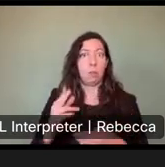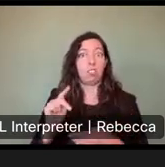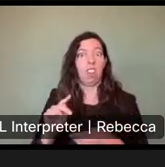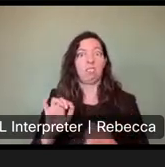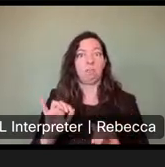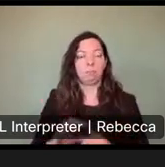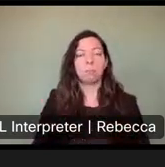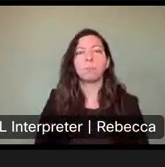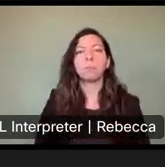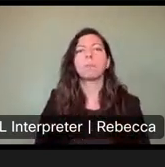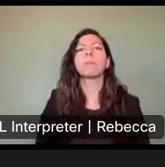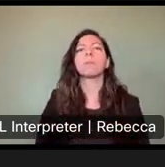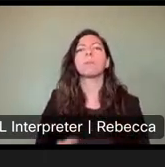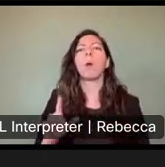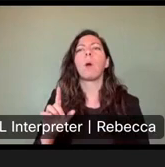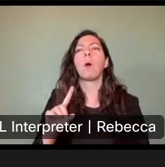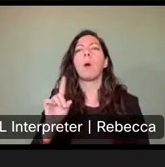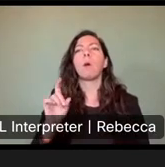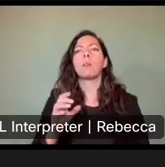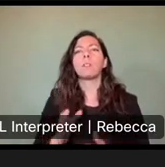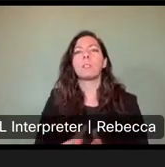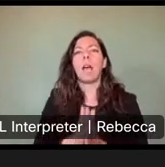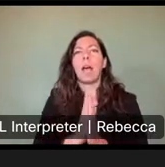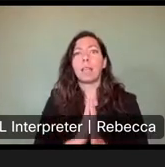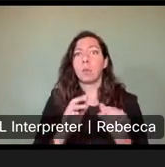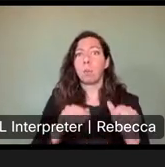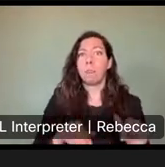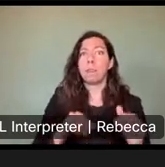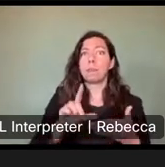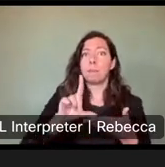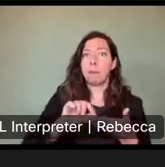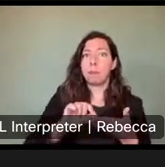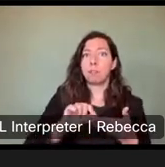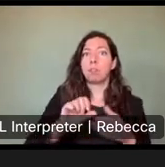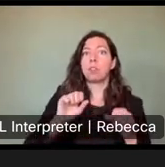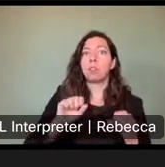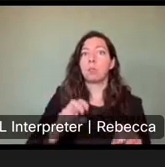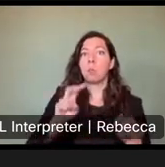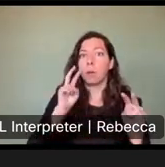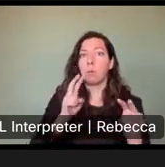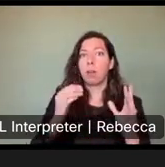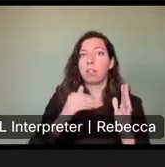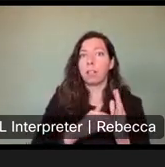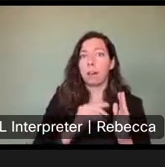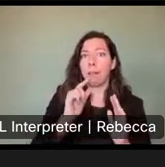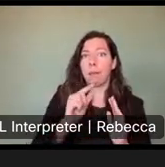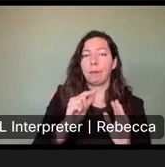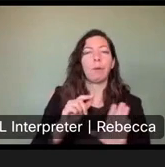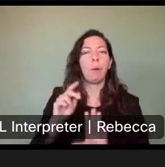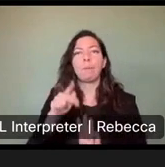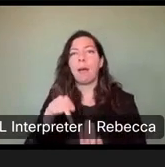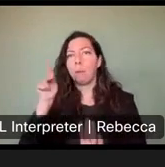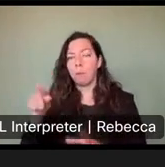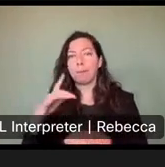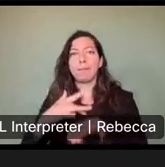So, there's a question. Can this be published? People look at offline absorb slowly? Yes, it's on our website. Um, if you follow that